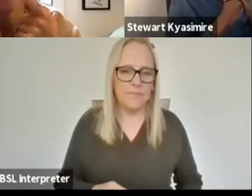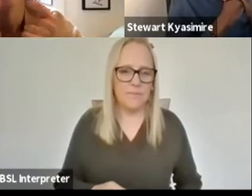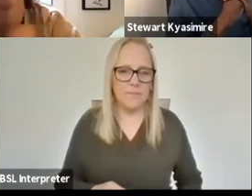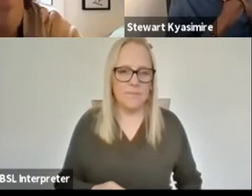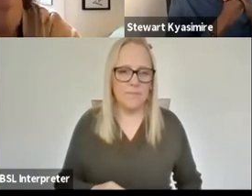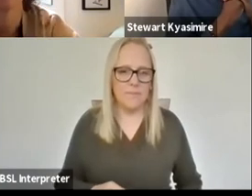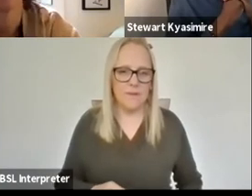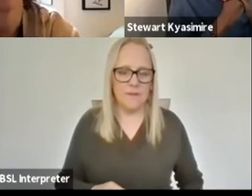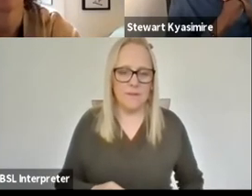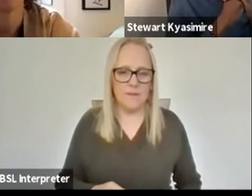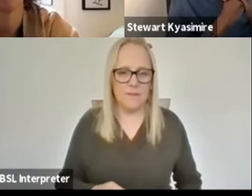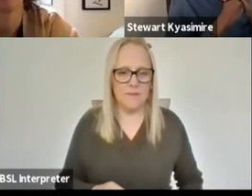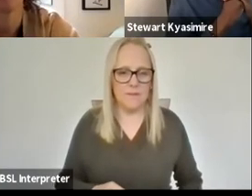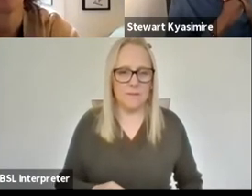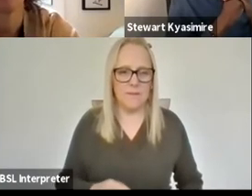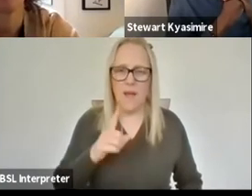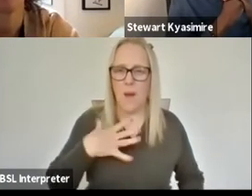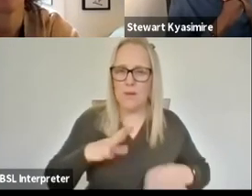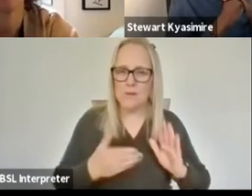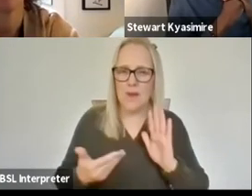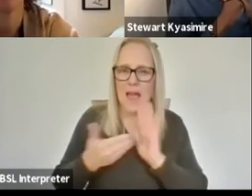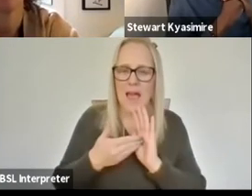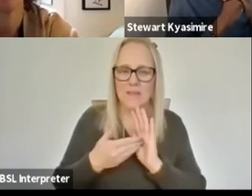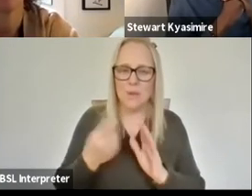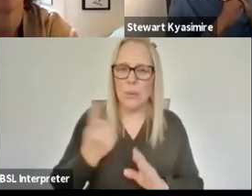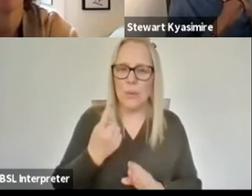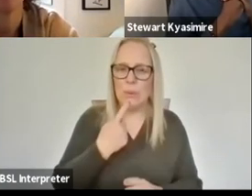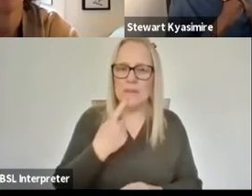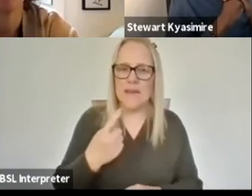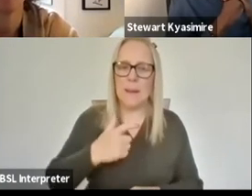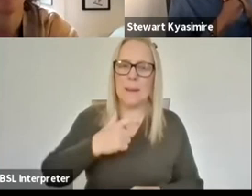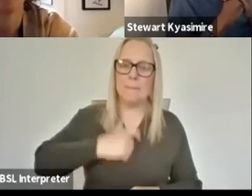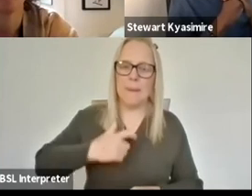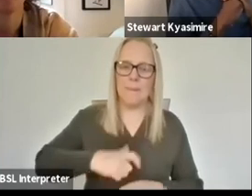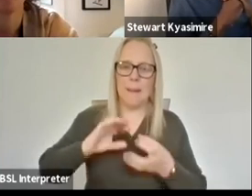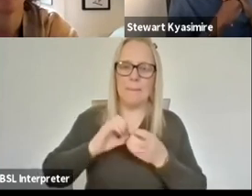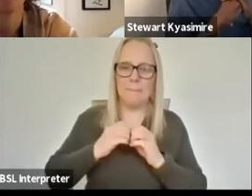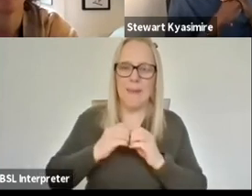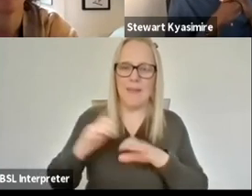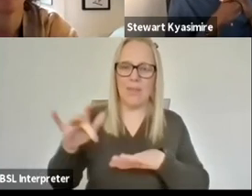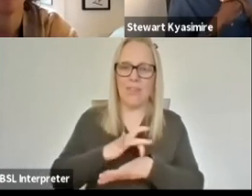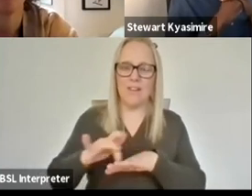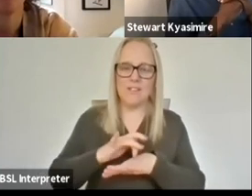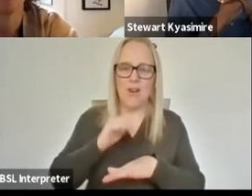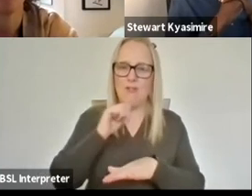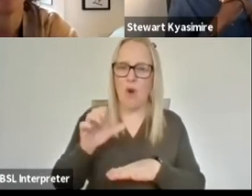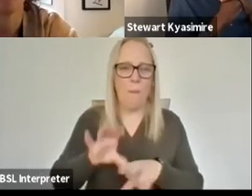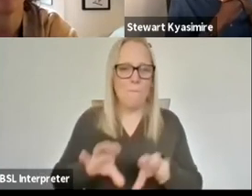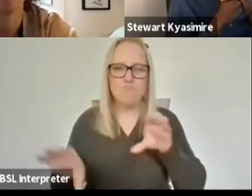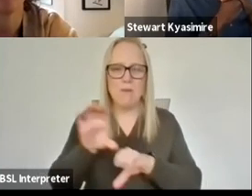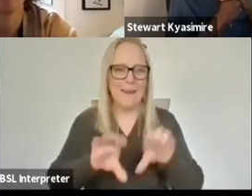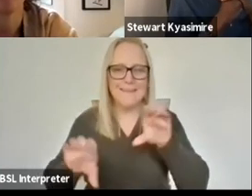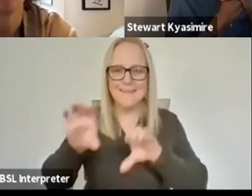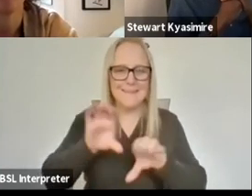and just to add to that who was it that said people make theater not bricks and mortar just to add that